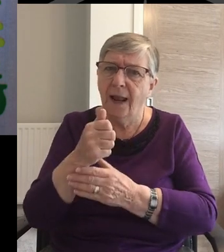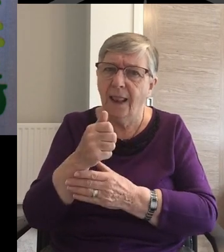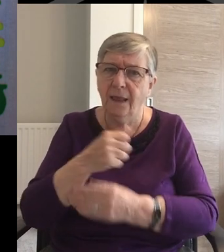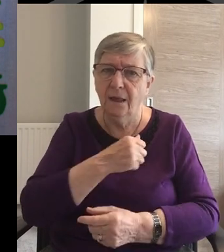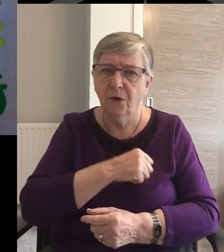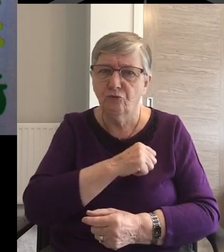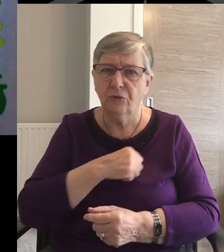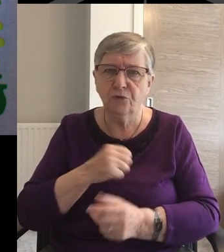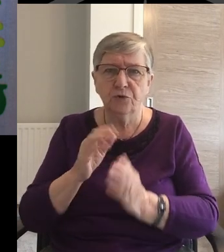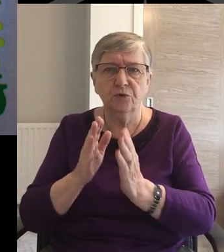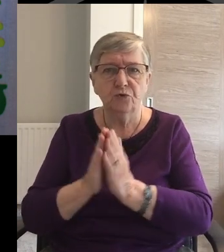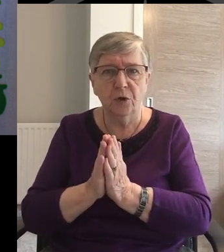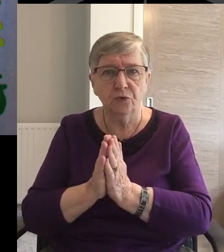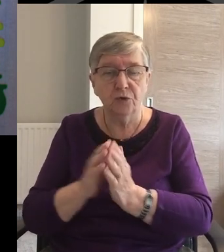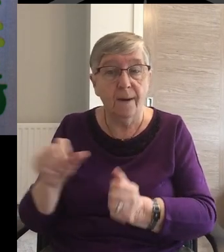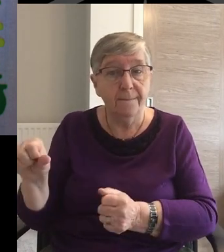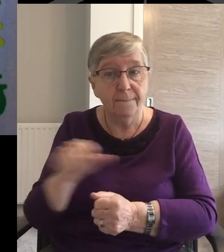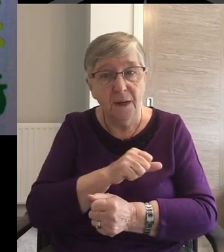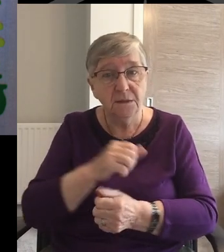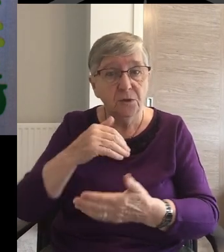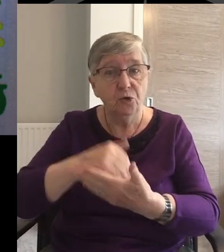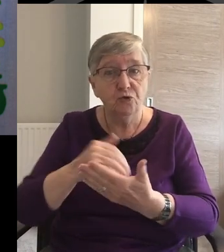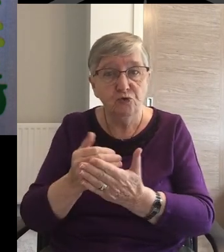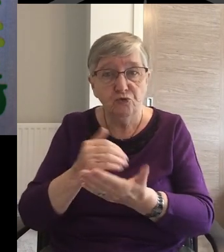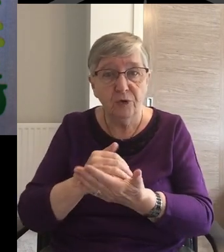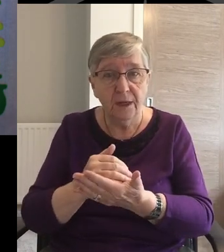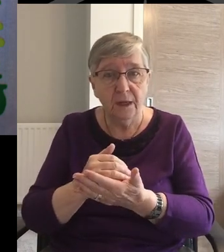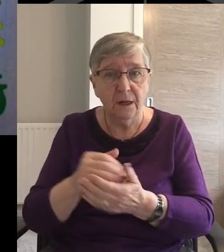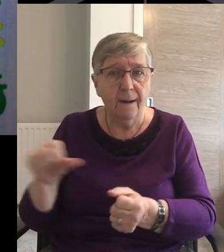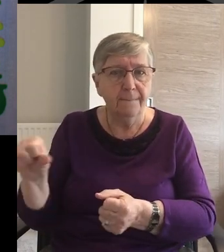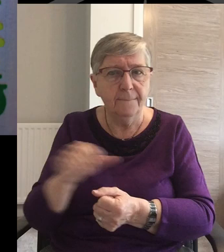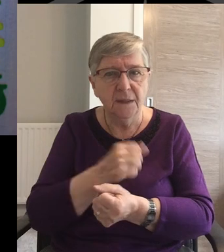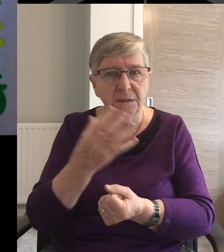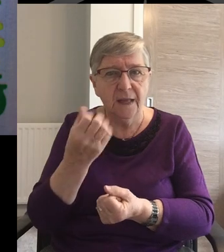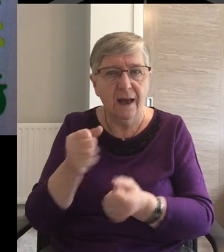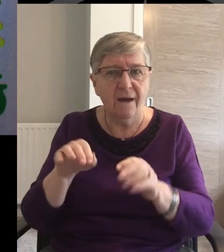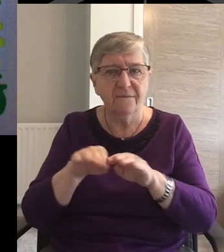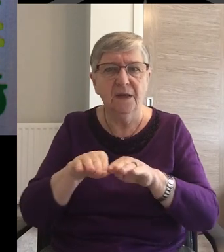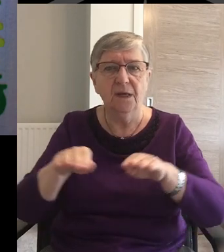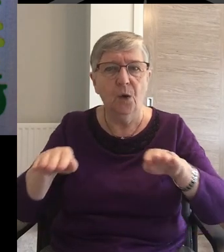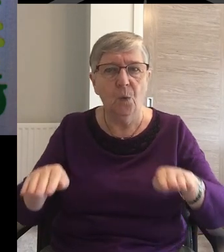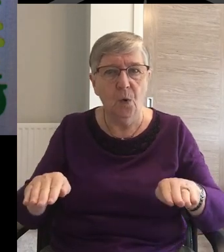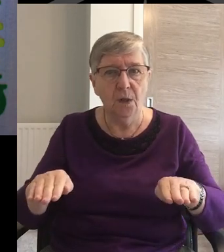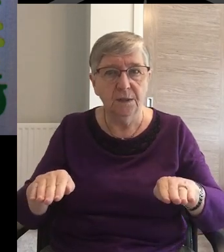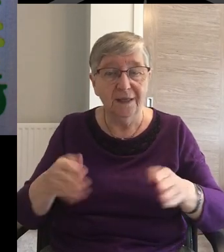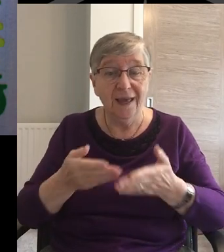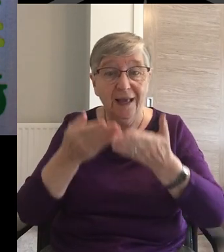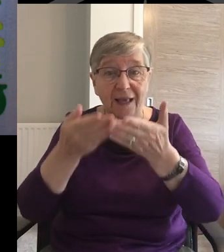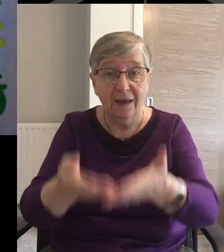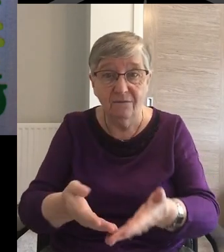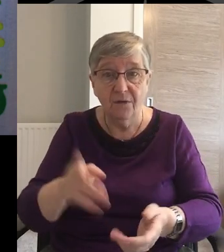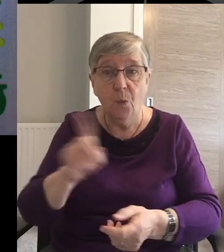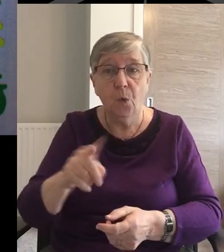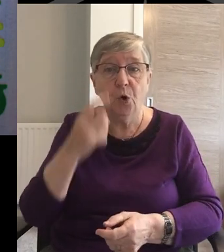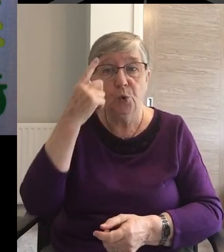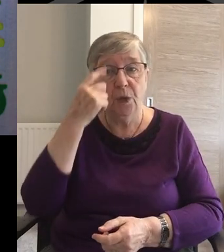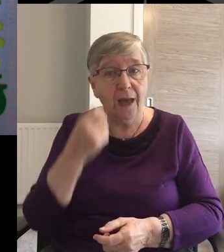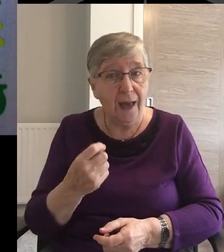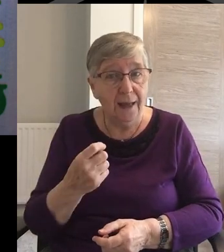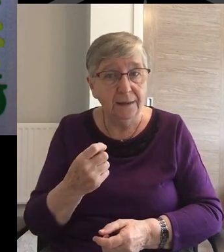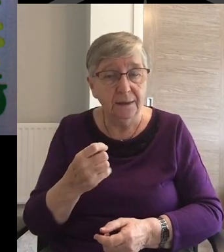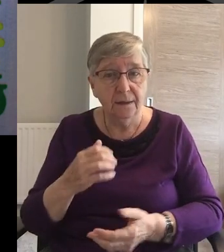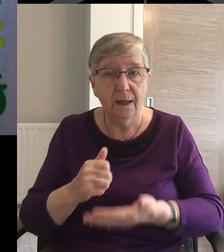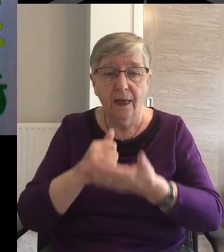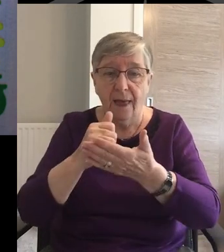They must share There must be equality Give according to your means Help one